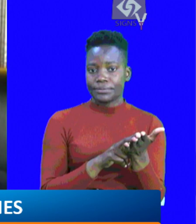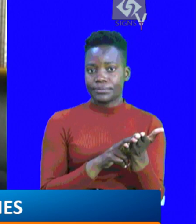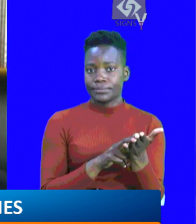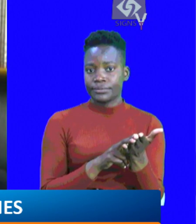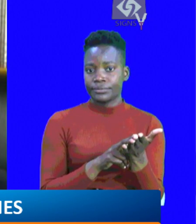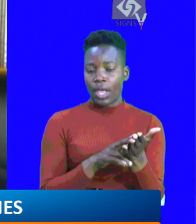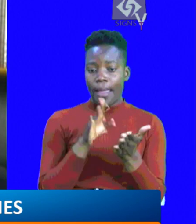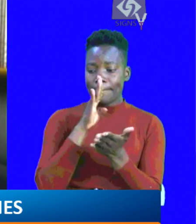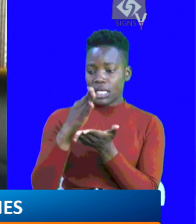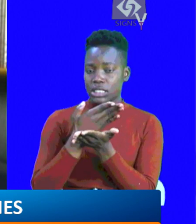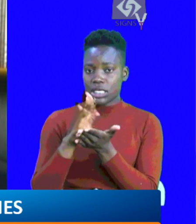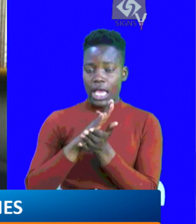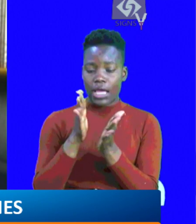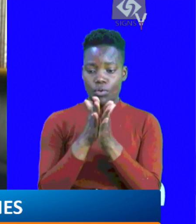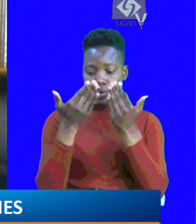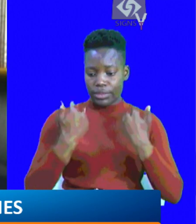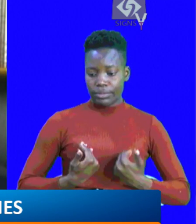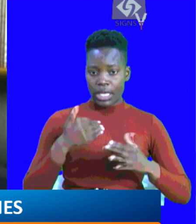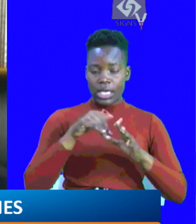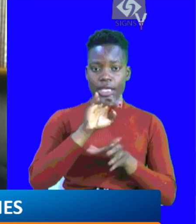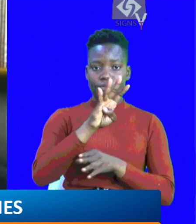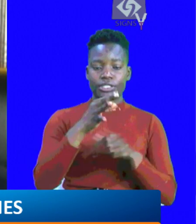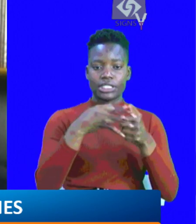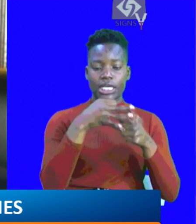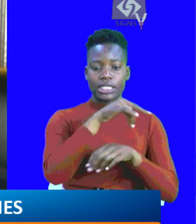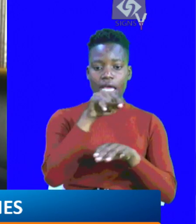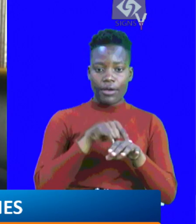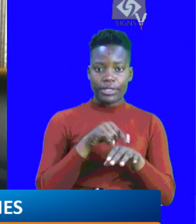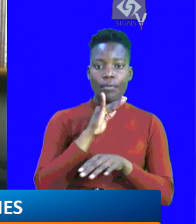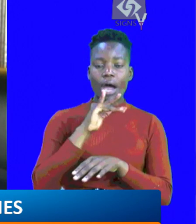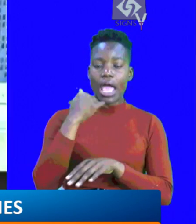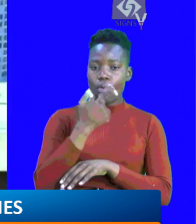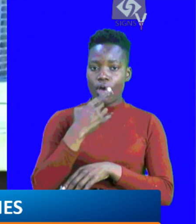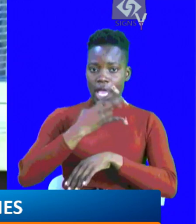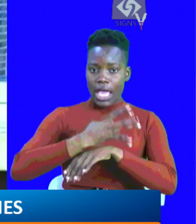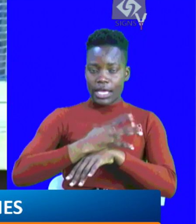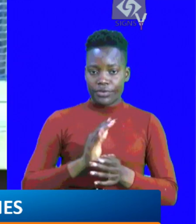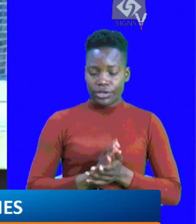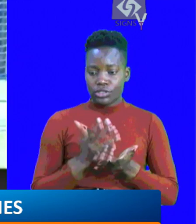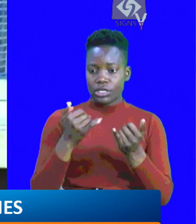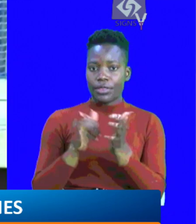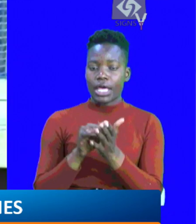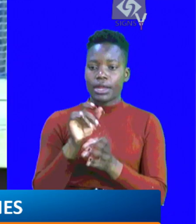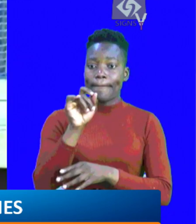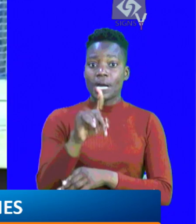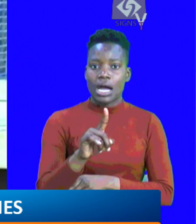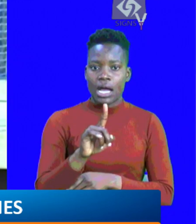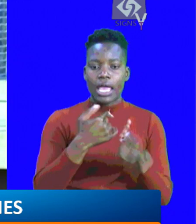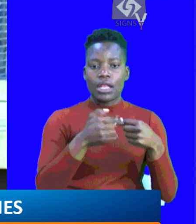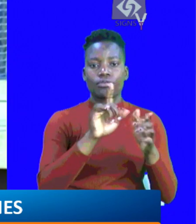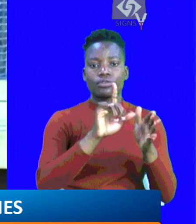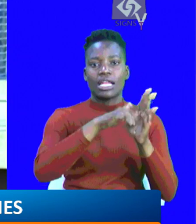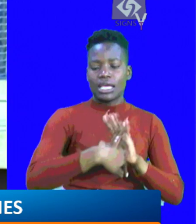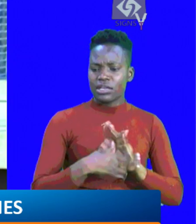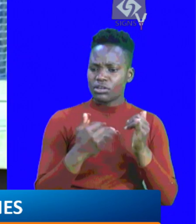directed that a preliminary report be shared with me within 48 hours by NHIF board.